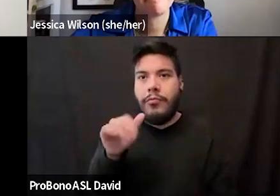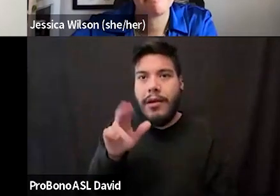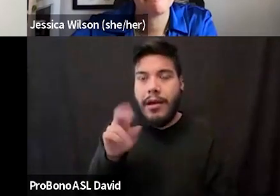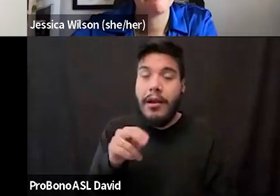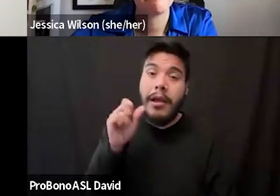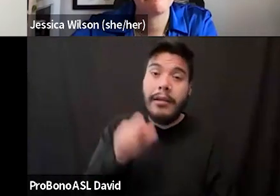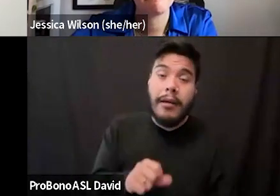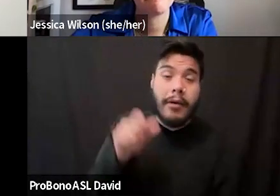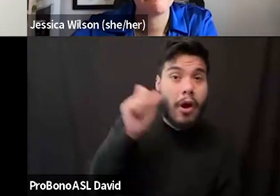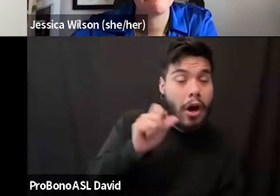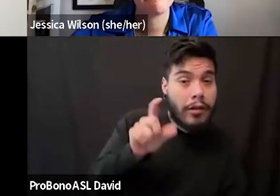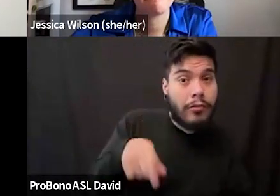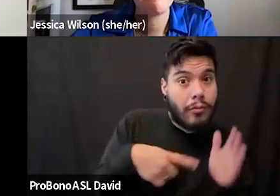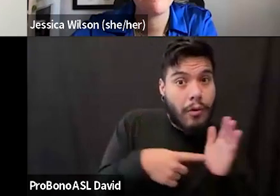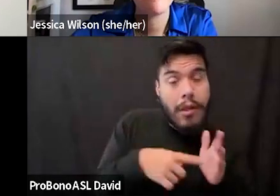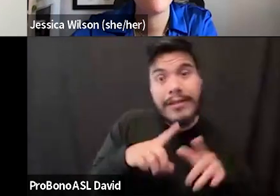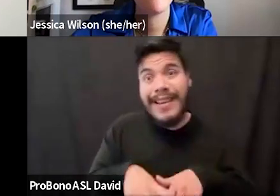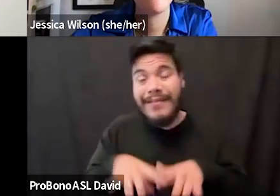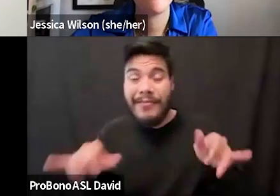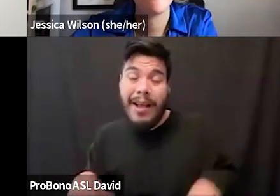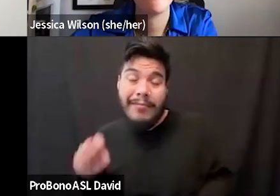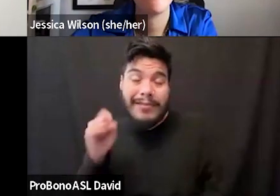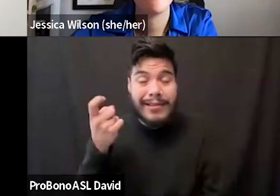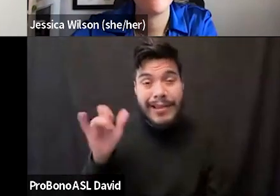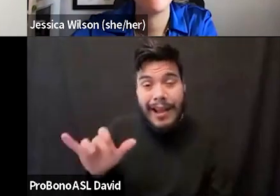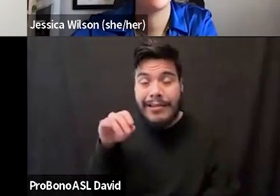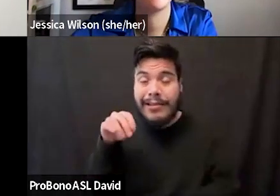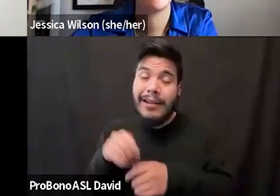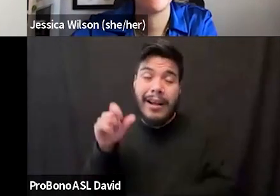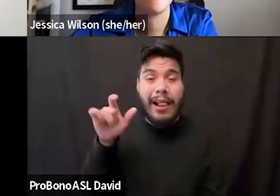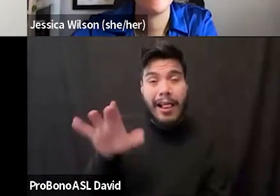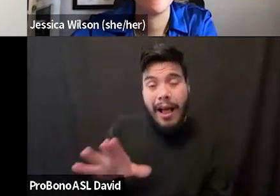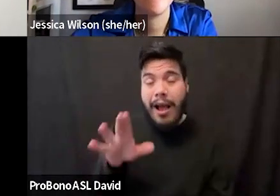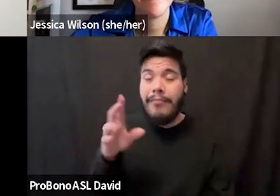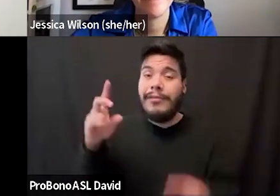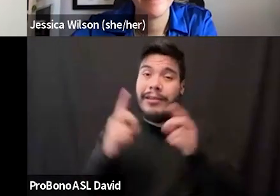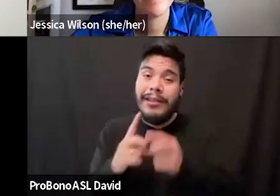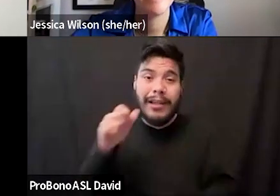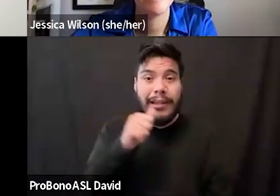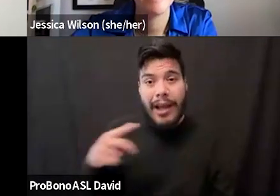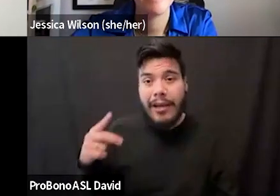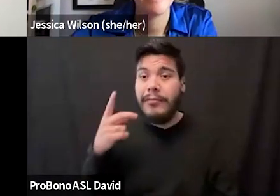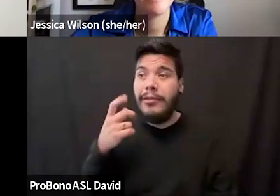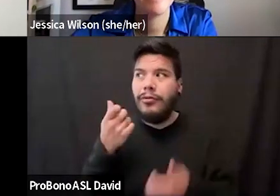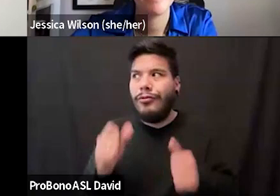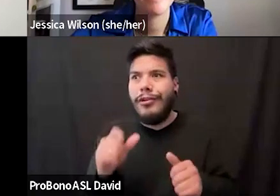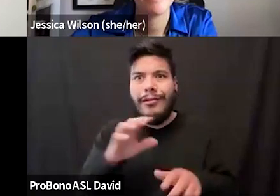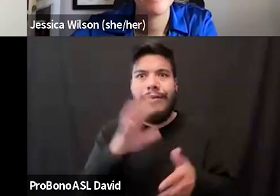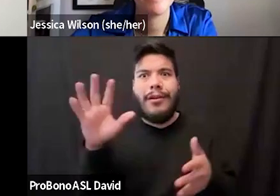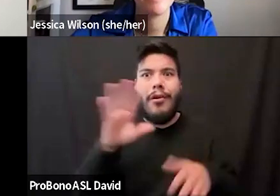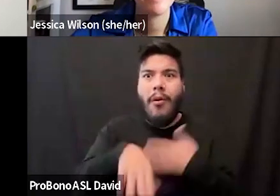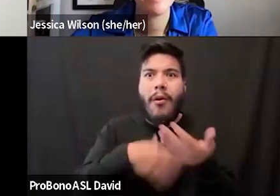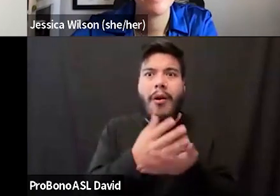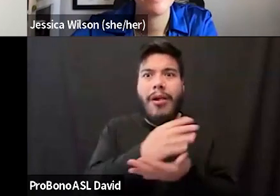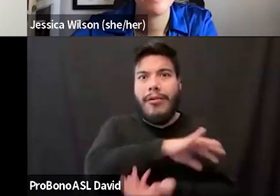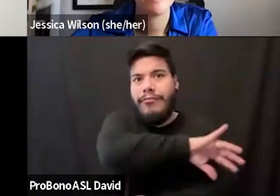and be sexy and be in the club, right. And on the dating apps or whatever. Right. And trying to get like all of that, um,